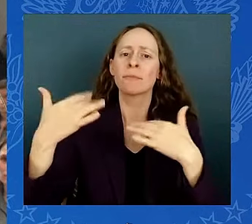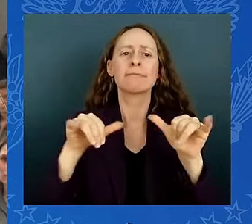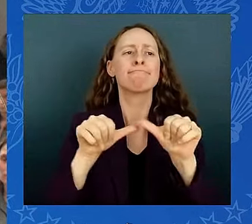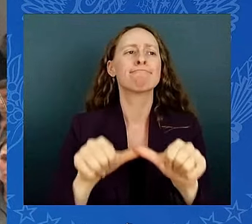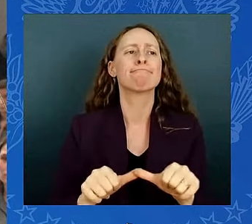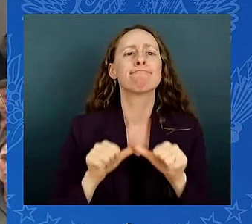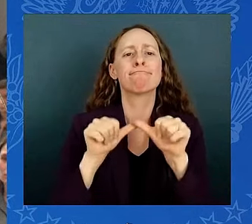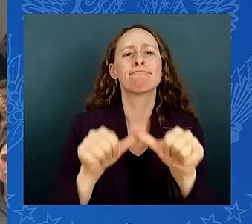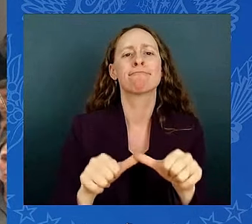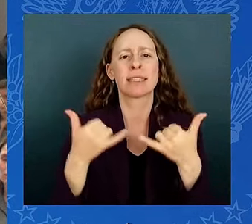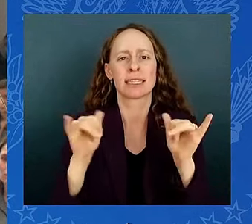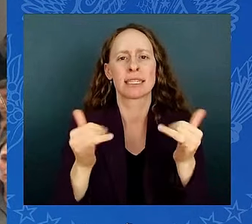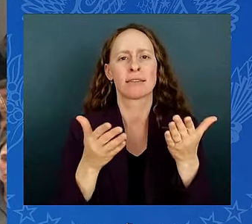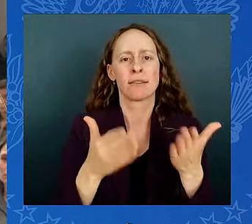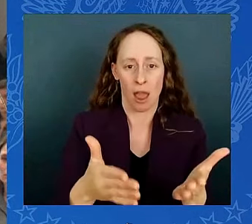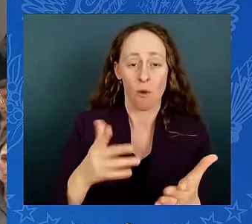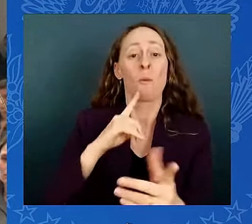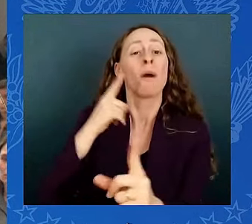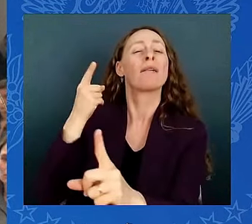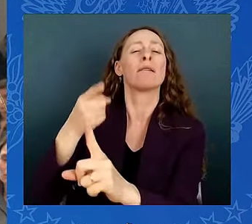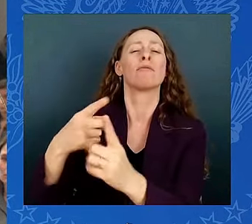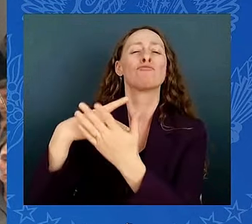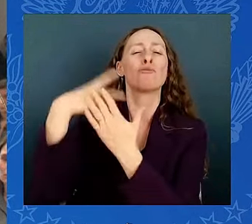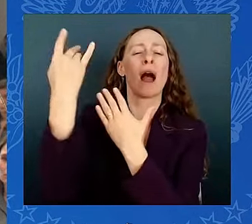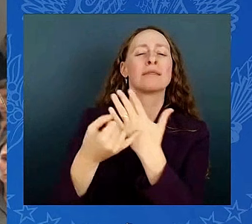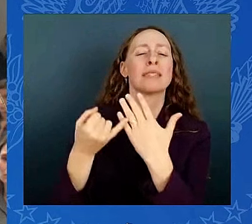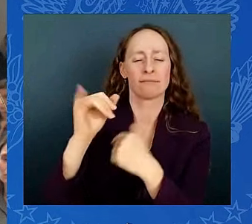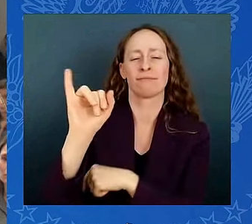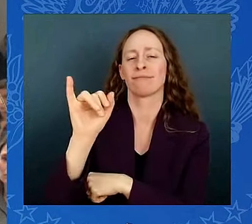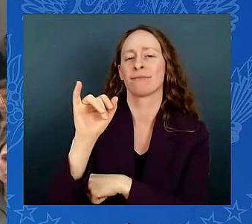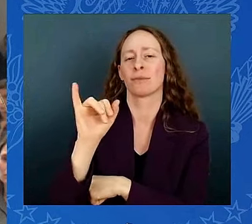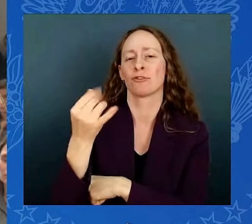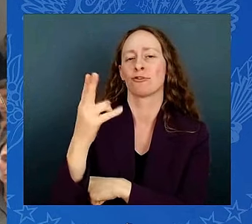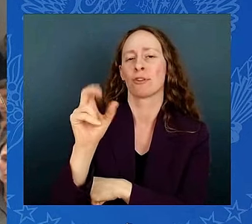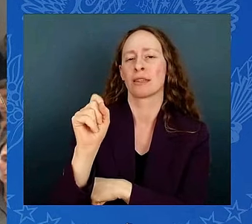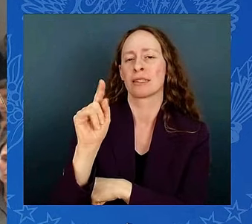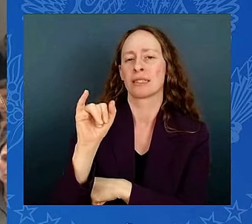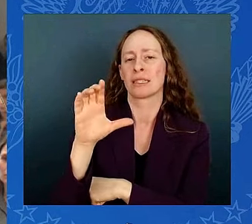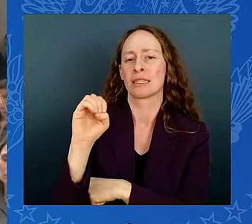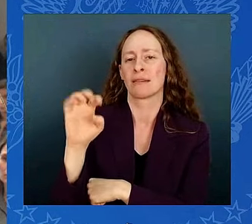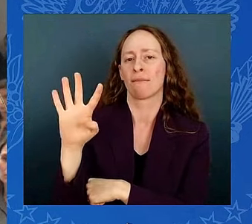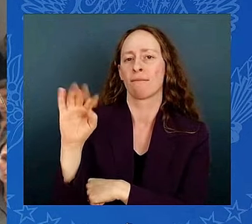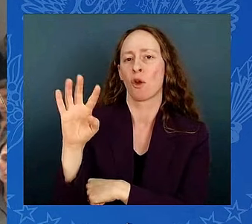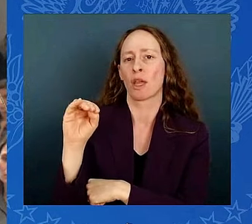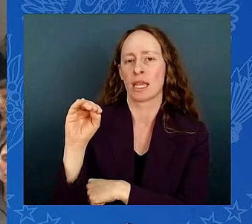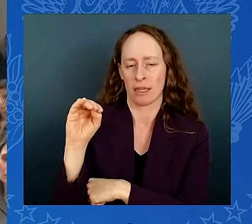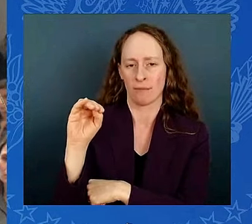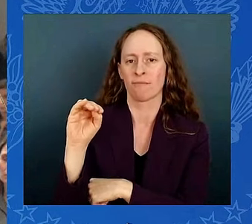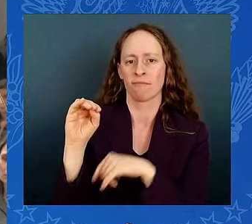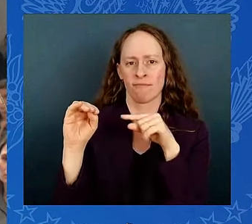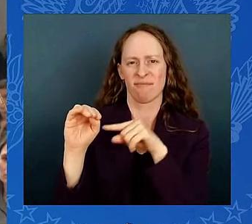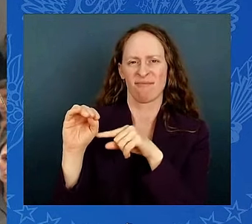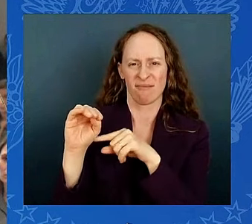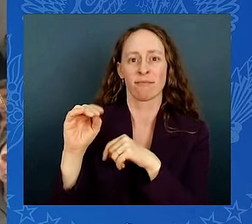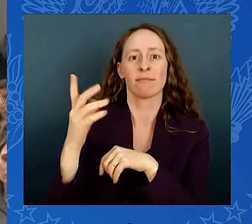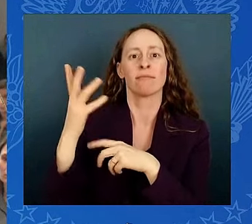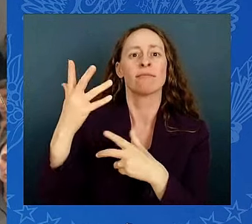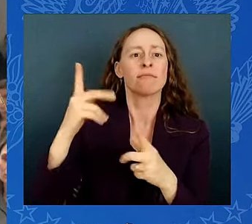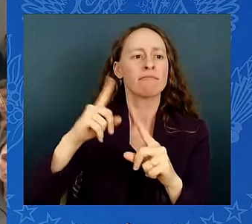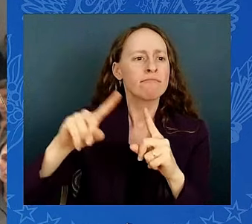benefits of clean transit, clean energy, and climate investment to devastated communities, to the poor communities always left behind.